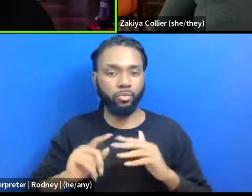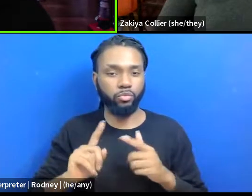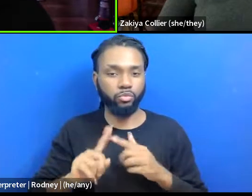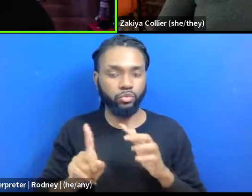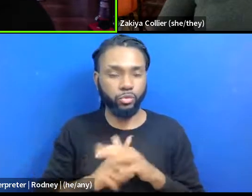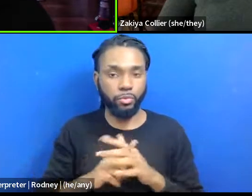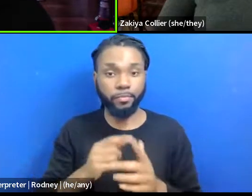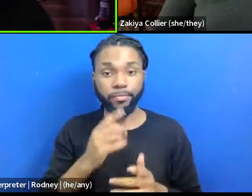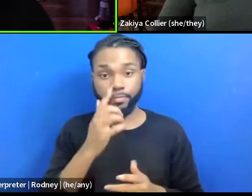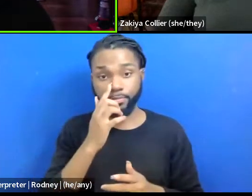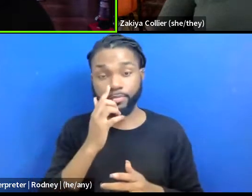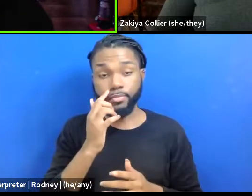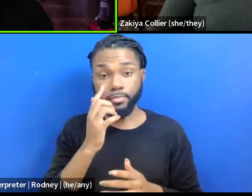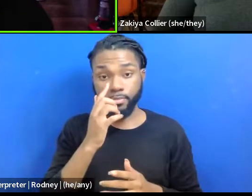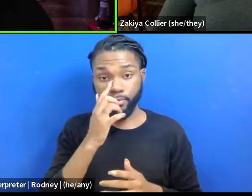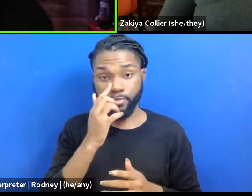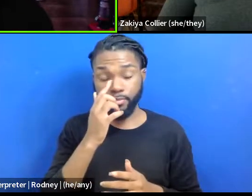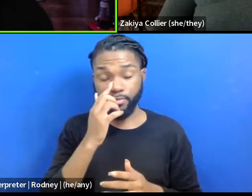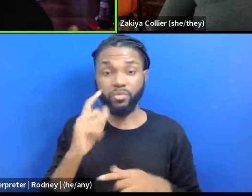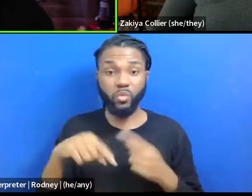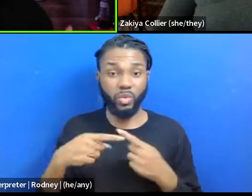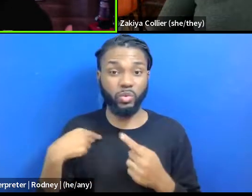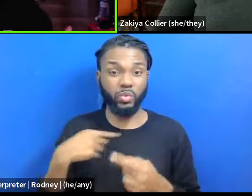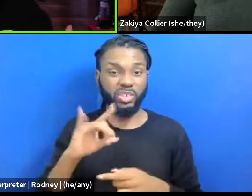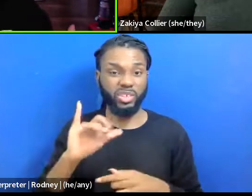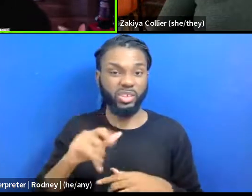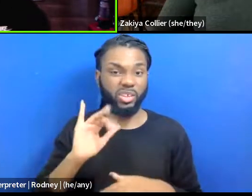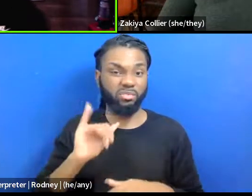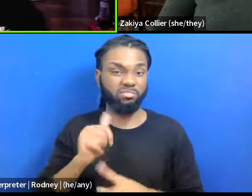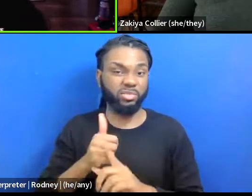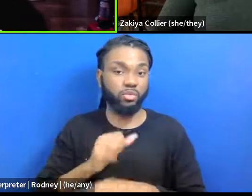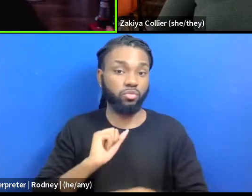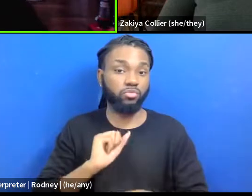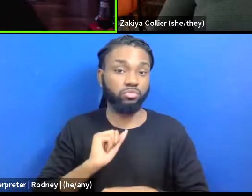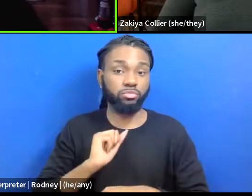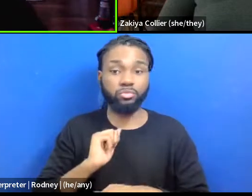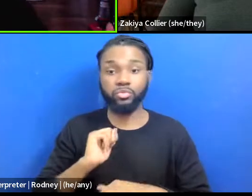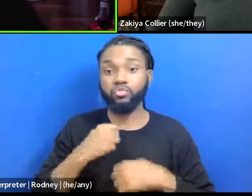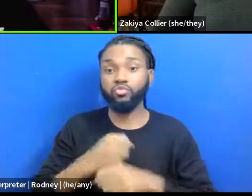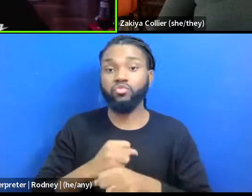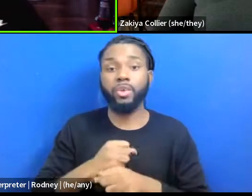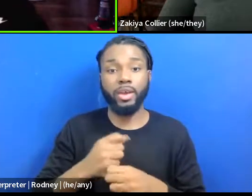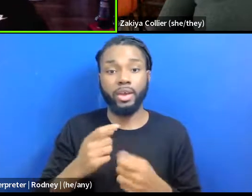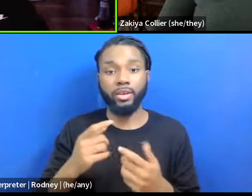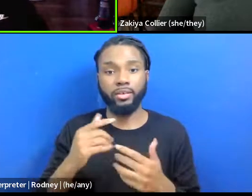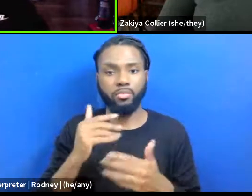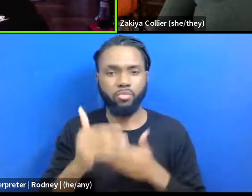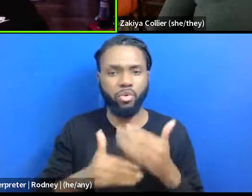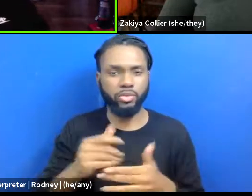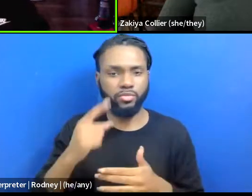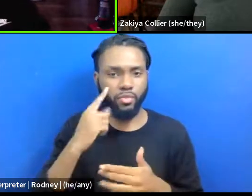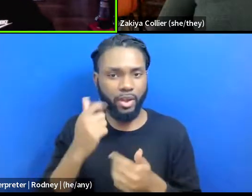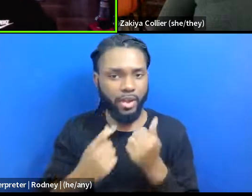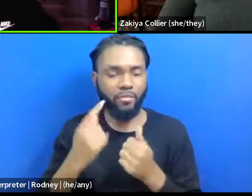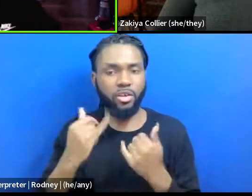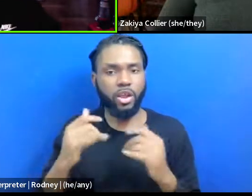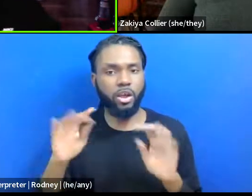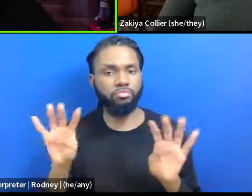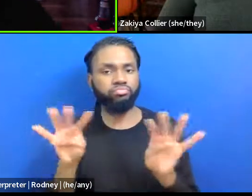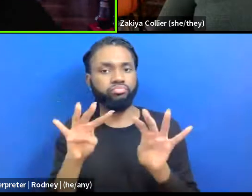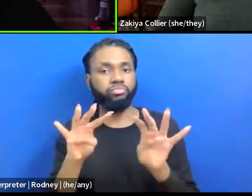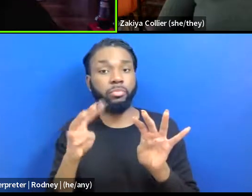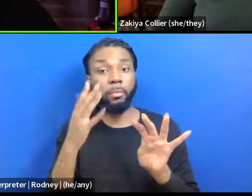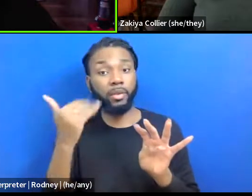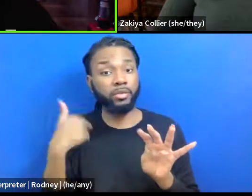and when we did that, that kind of created an infrastructure where everyone had to pay attention because now we were using art to kind of